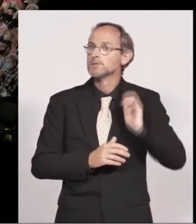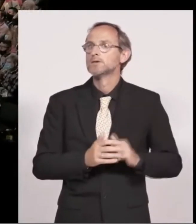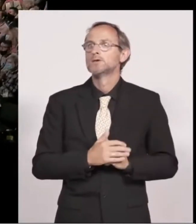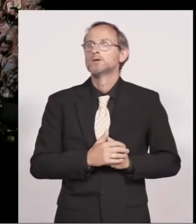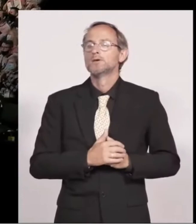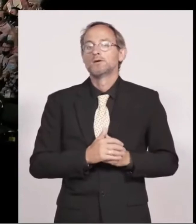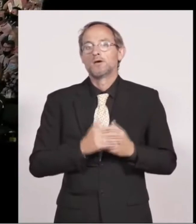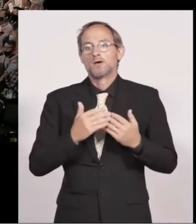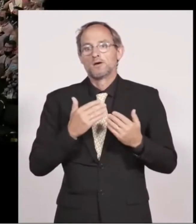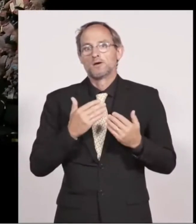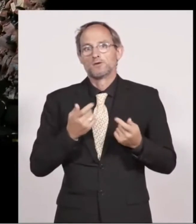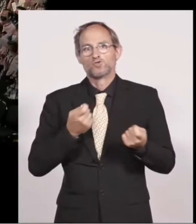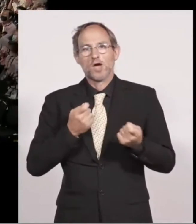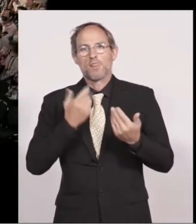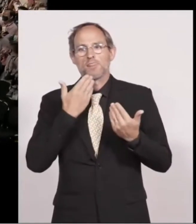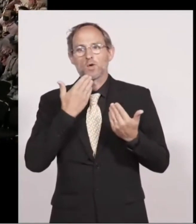thank you